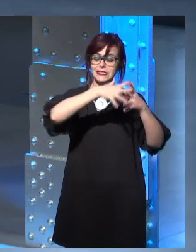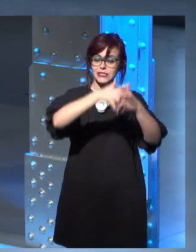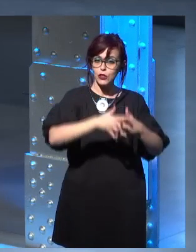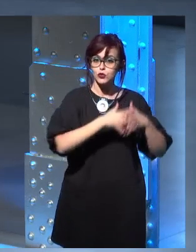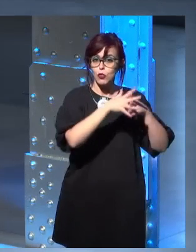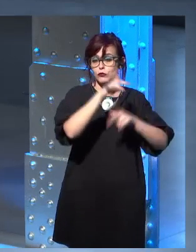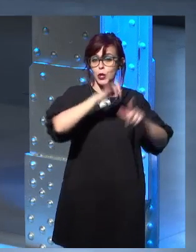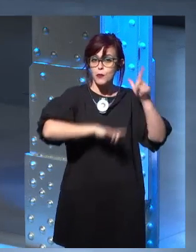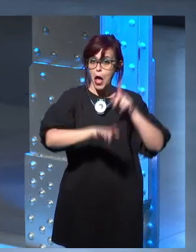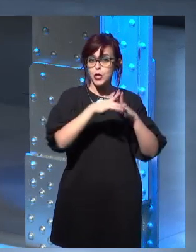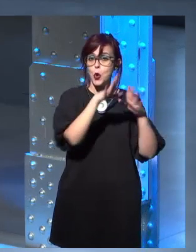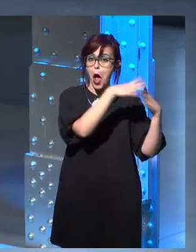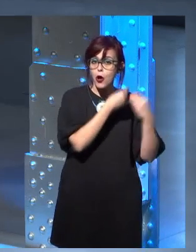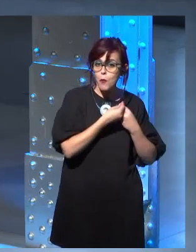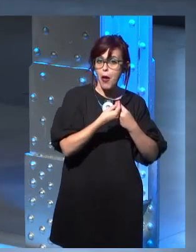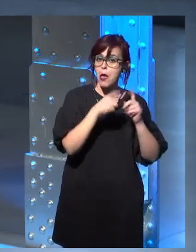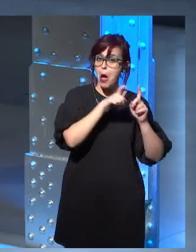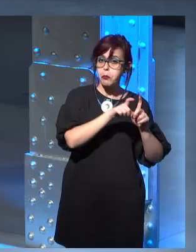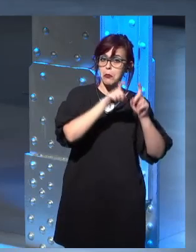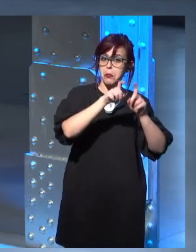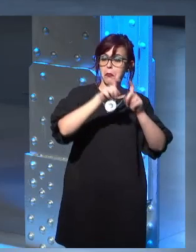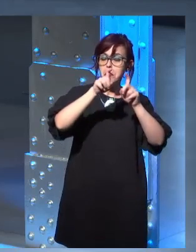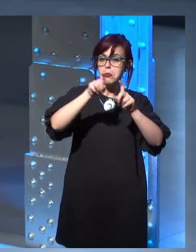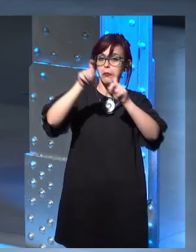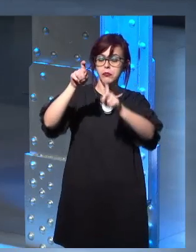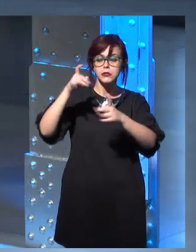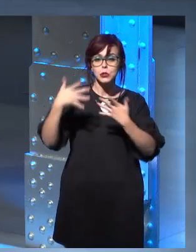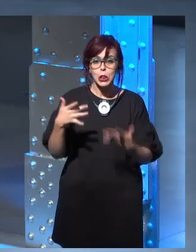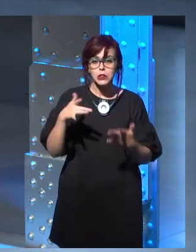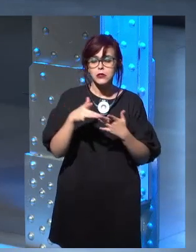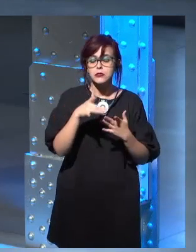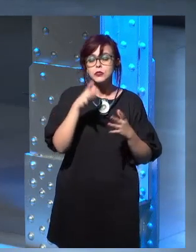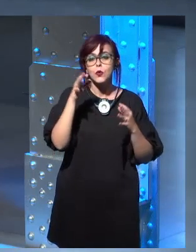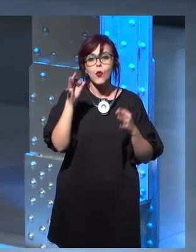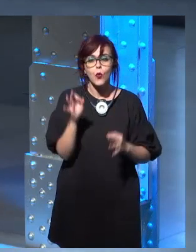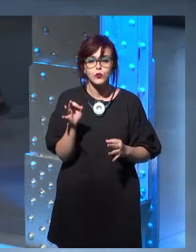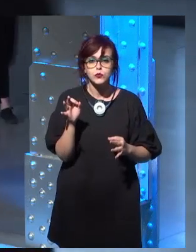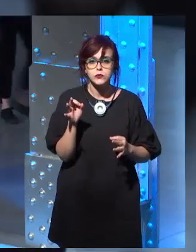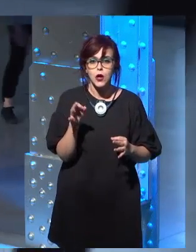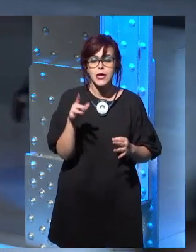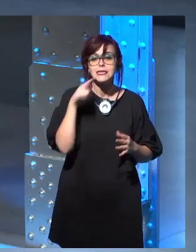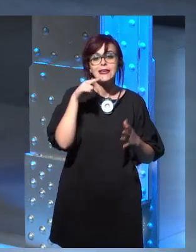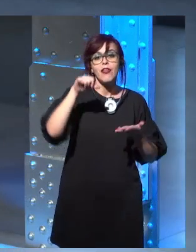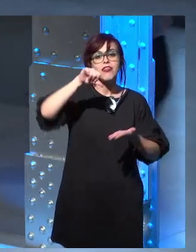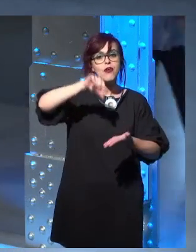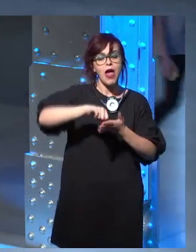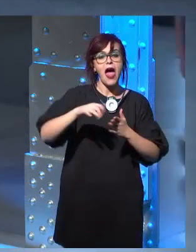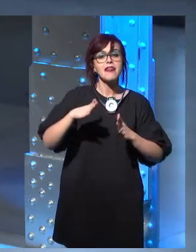with them. And I realized we're in New Mexico, we're near Santa Fe. So I called Linda on a payphone. And Linda